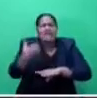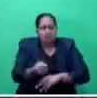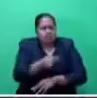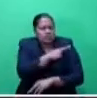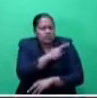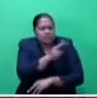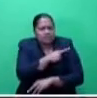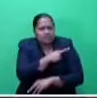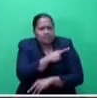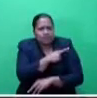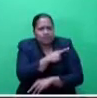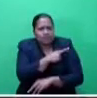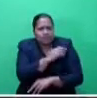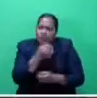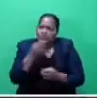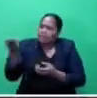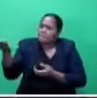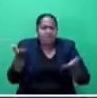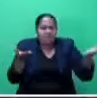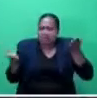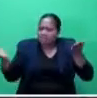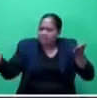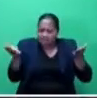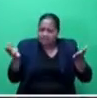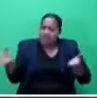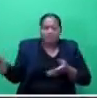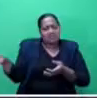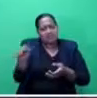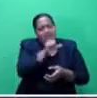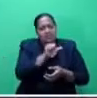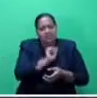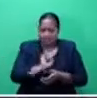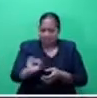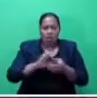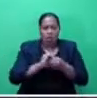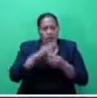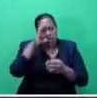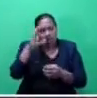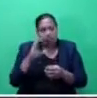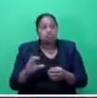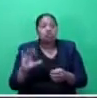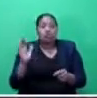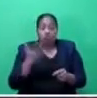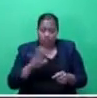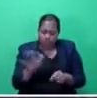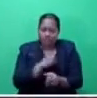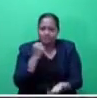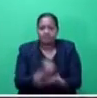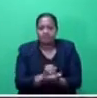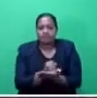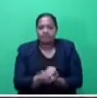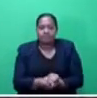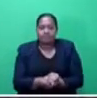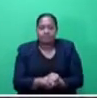their respective countries as well. Mr. Speaker, sir, let me assure the honourable leader of the opposition and all the honourable